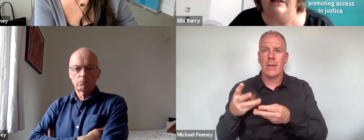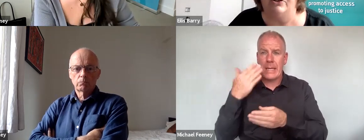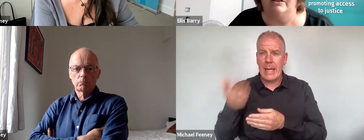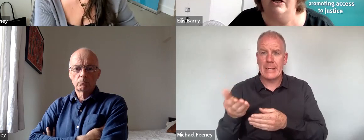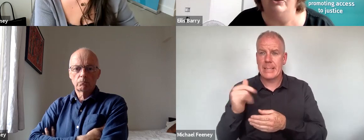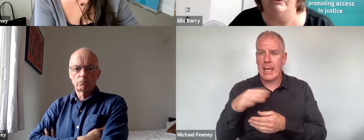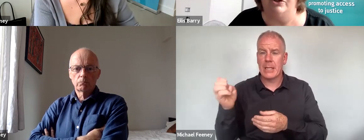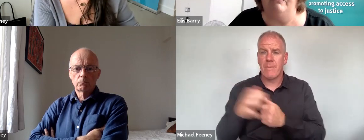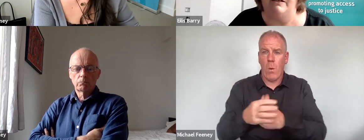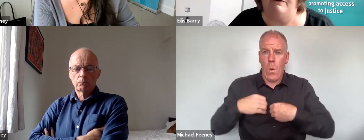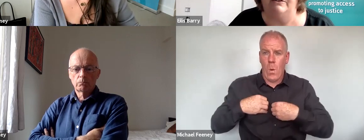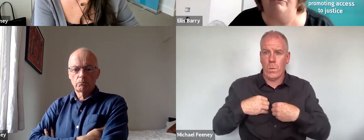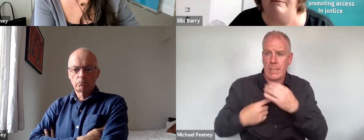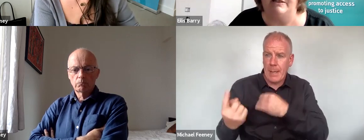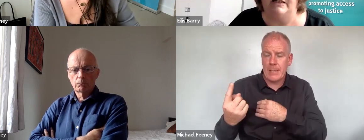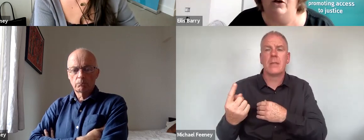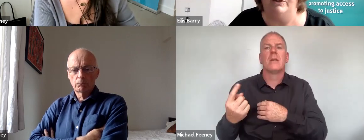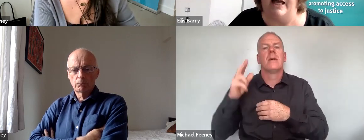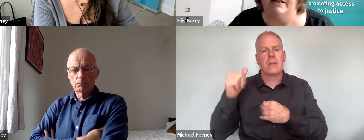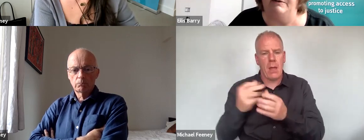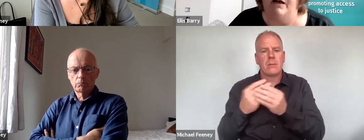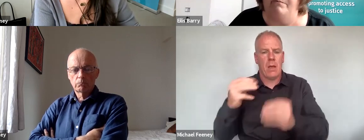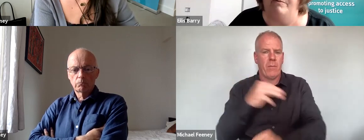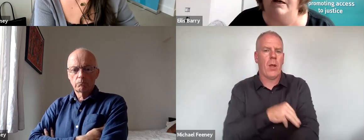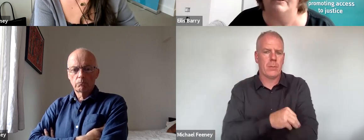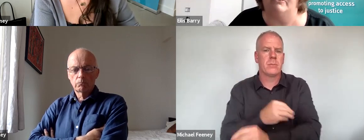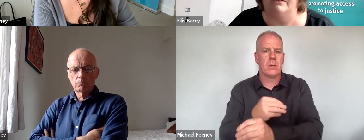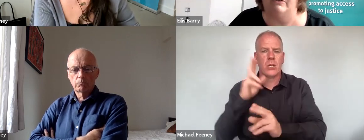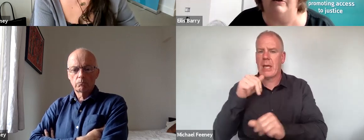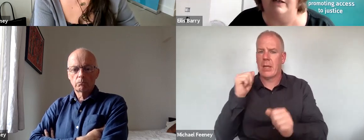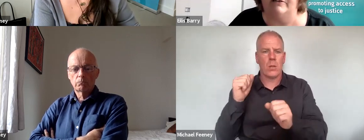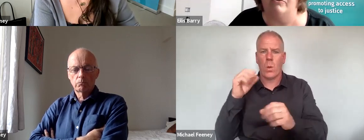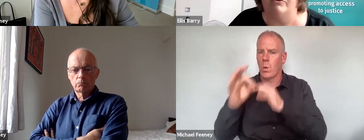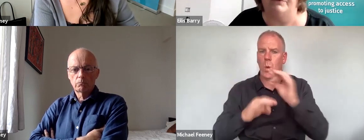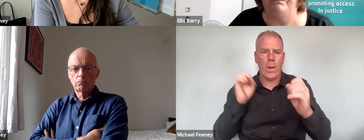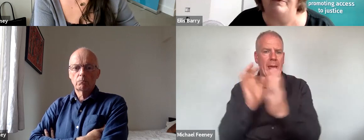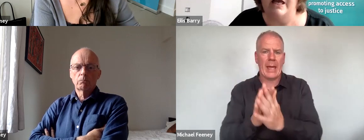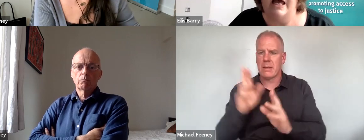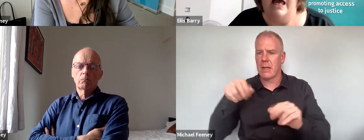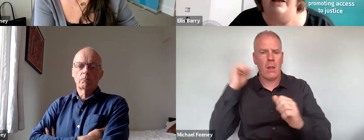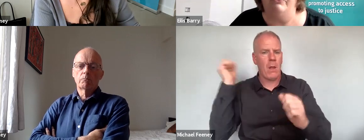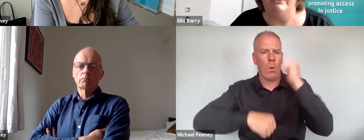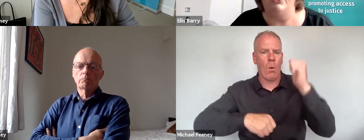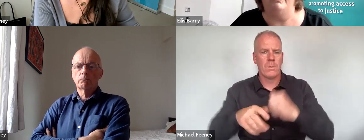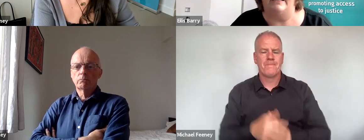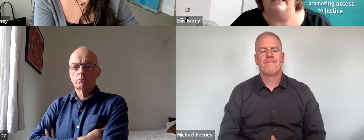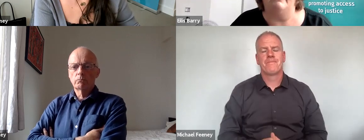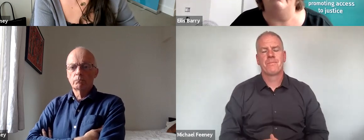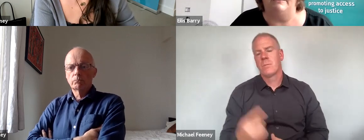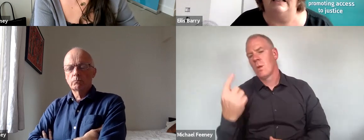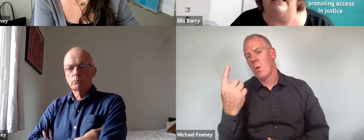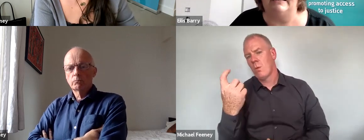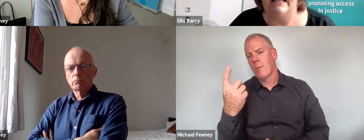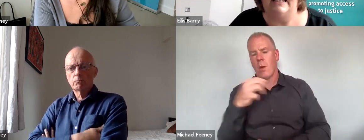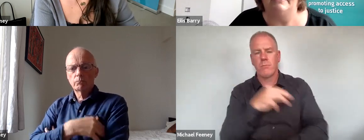potential to achieve an effective remedy, which cannot be compromised or ignored. Another issue with the lack